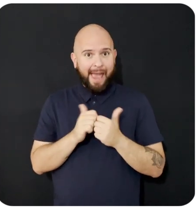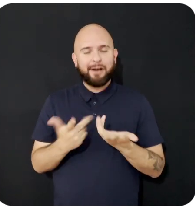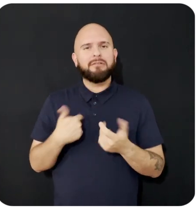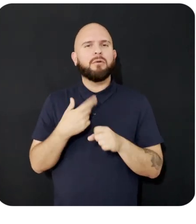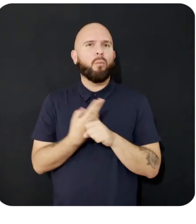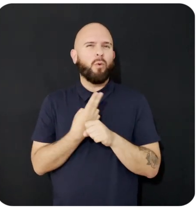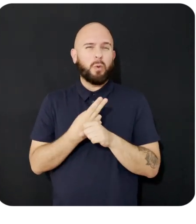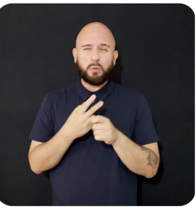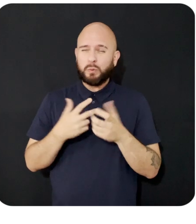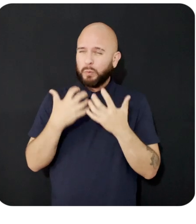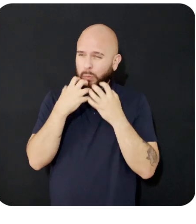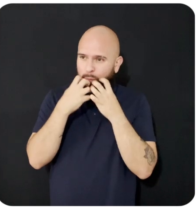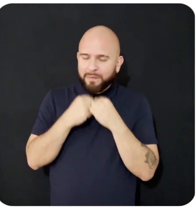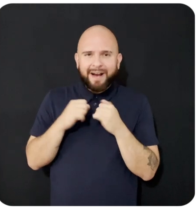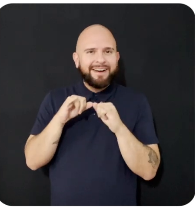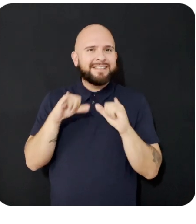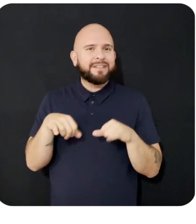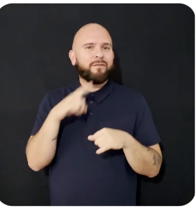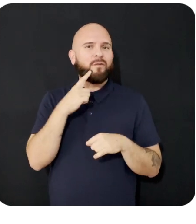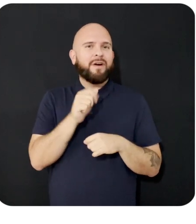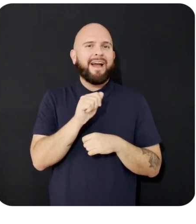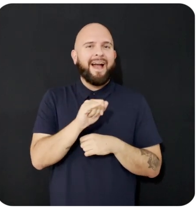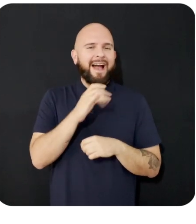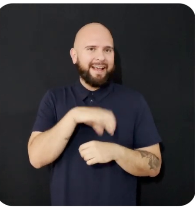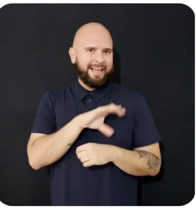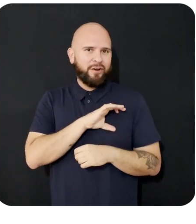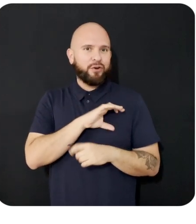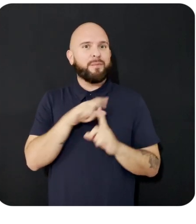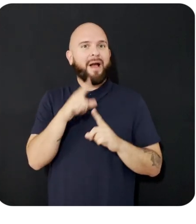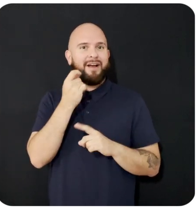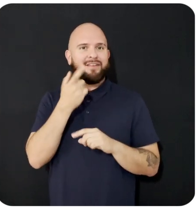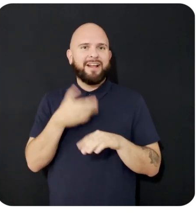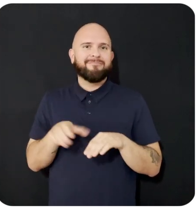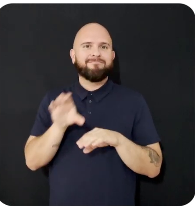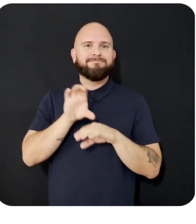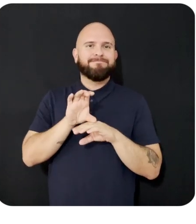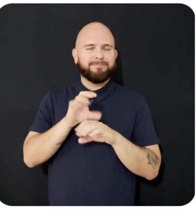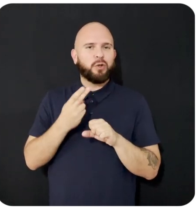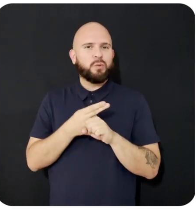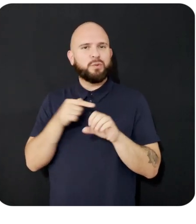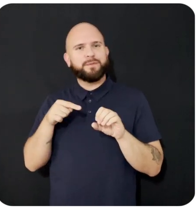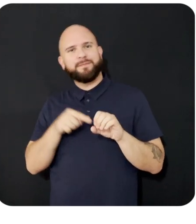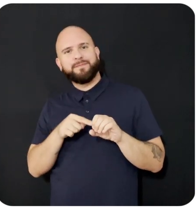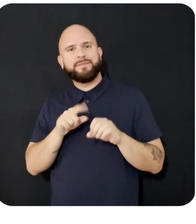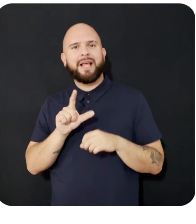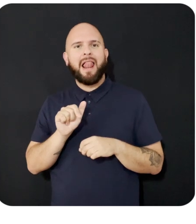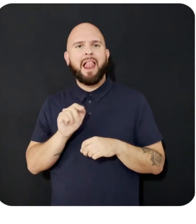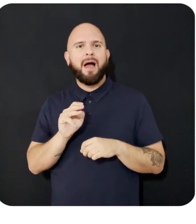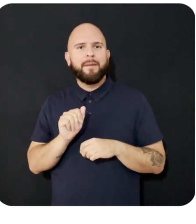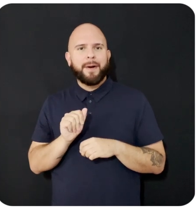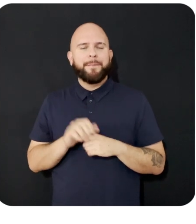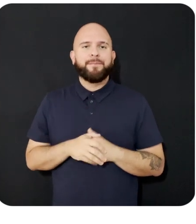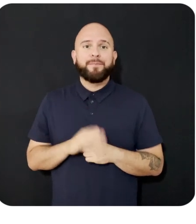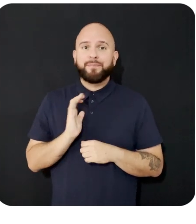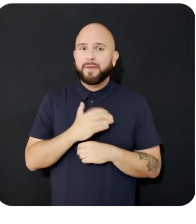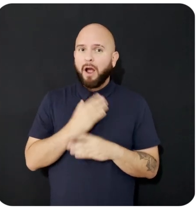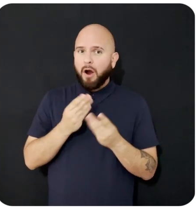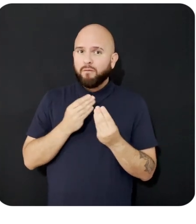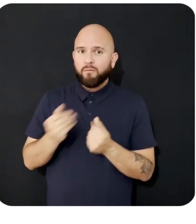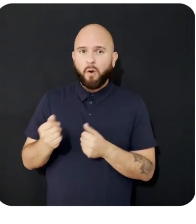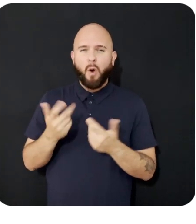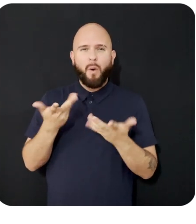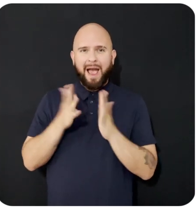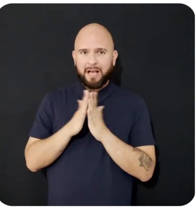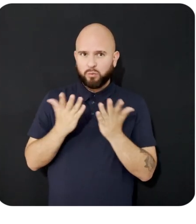AI characters built on top of LLM. Our creation flow requires the user to provide a name of the character